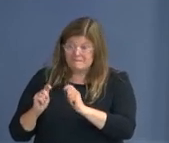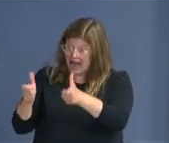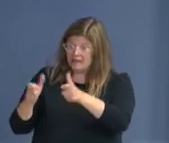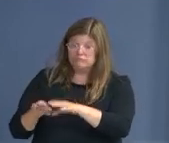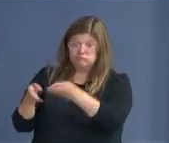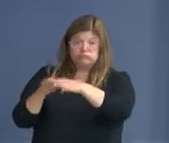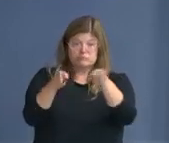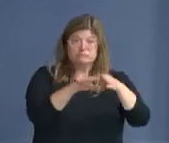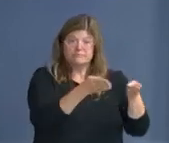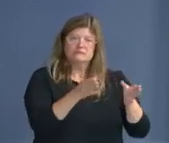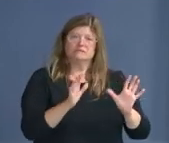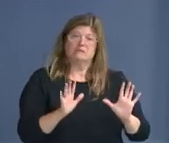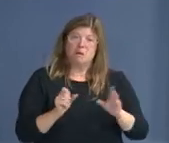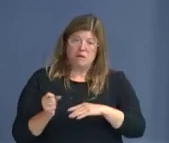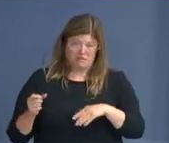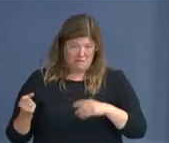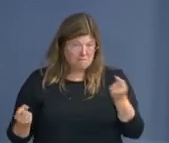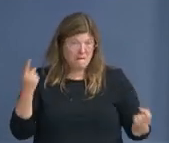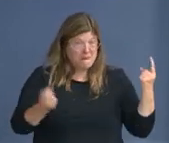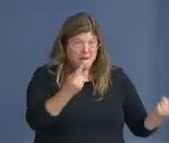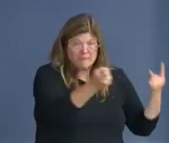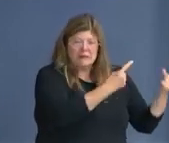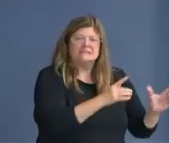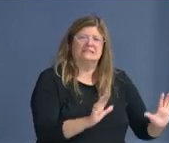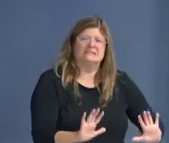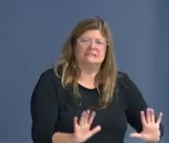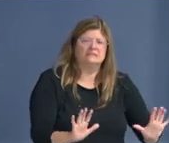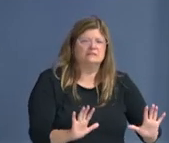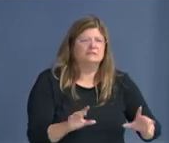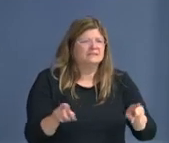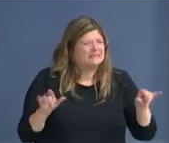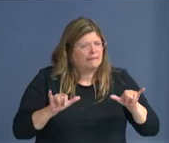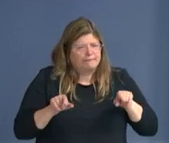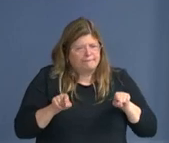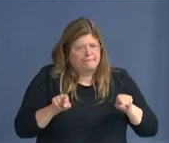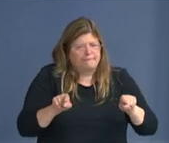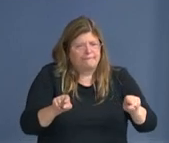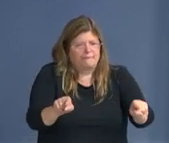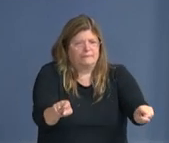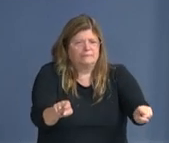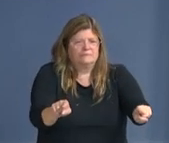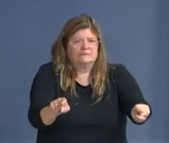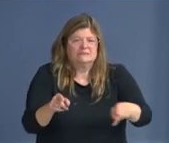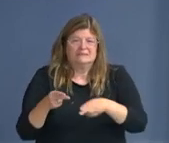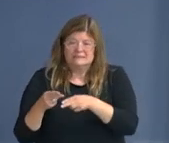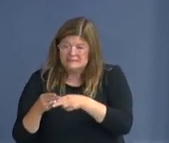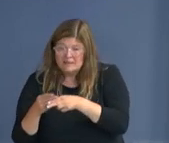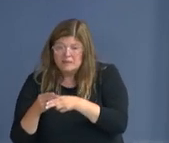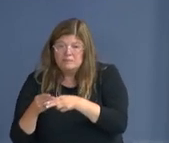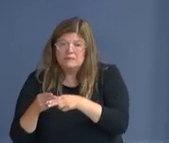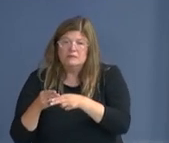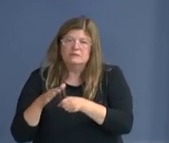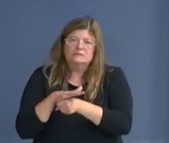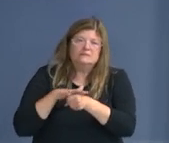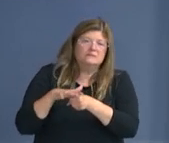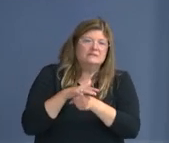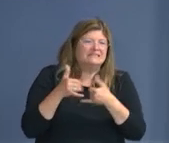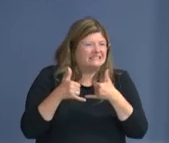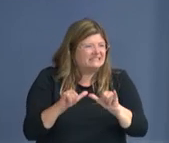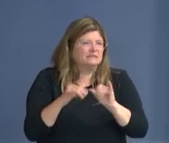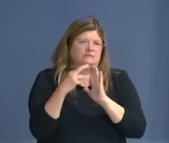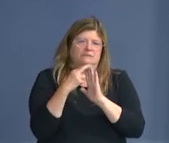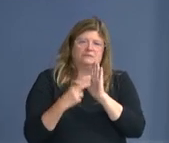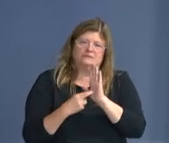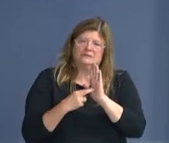sheds basically, the temporary retail locations, were impacted by those